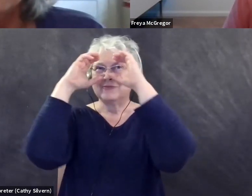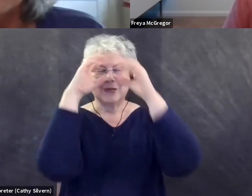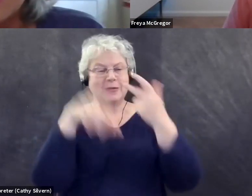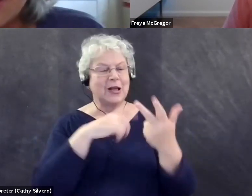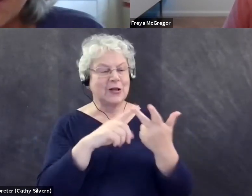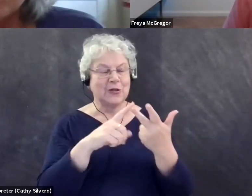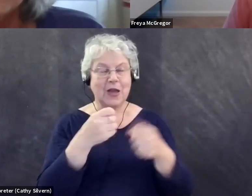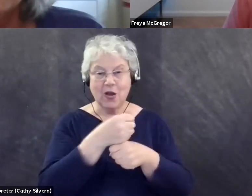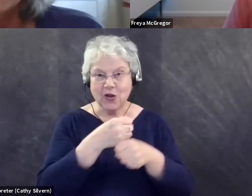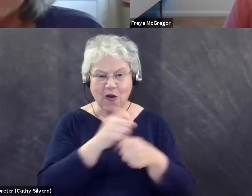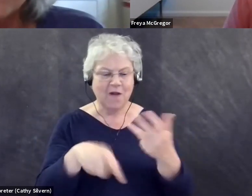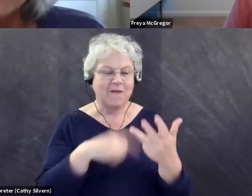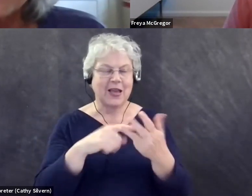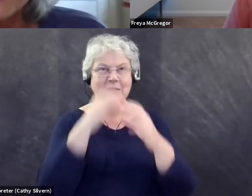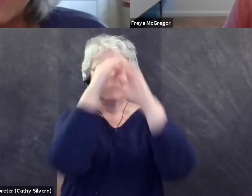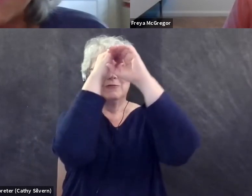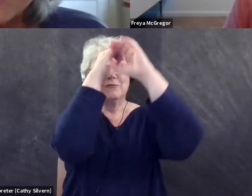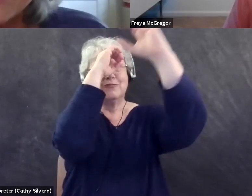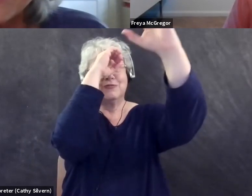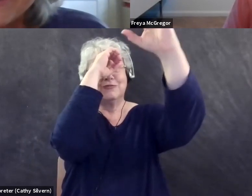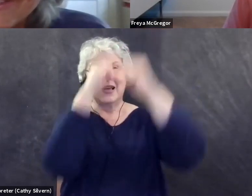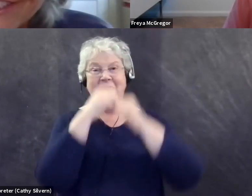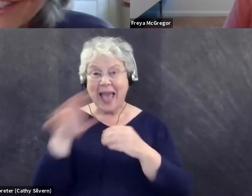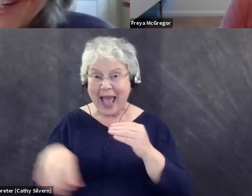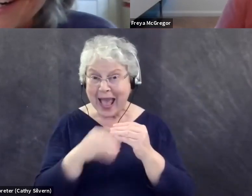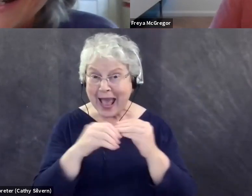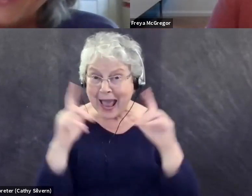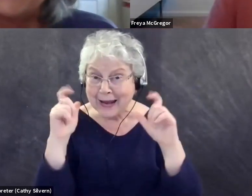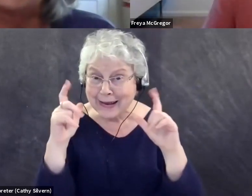cup, an app. You want me to do a camera too?